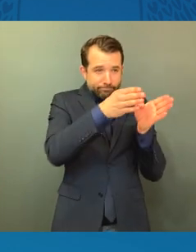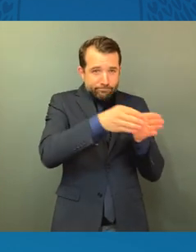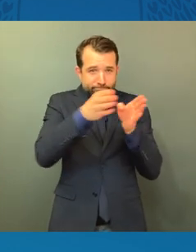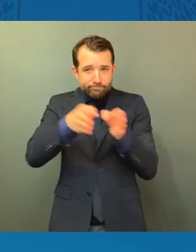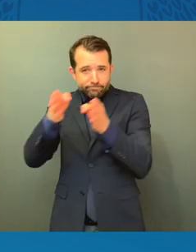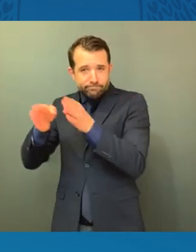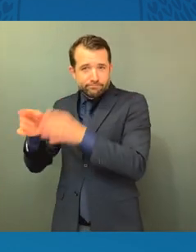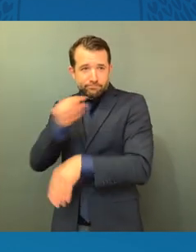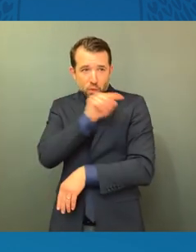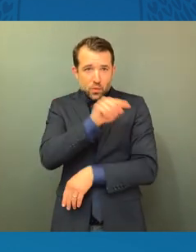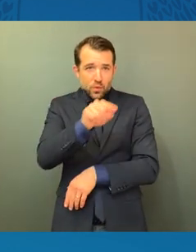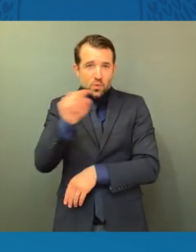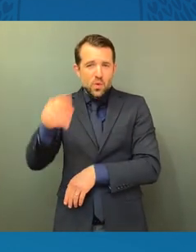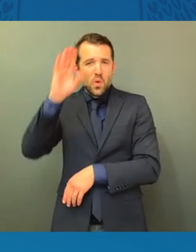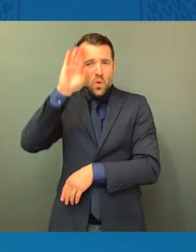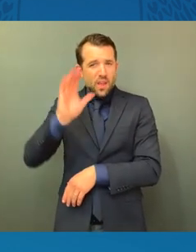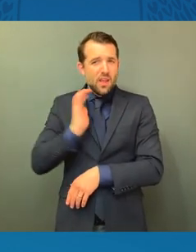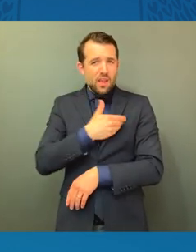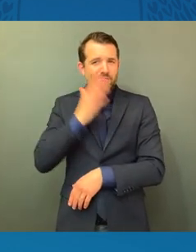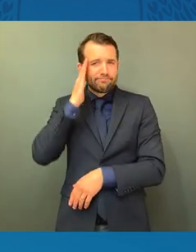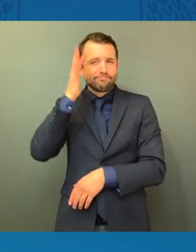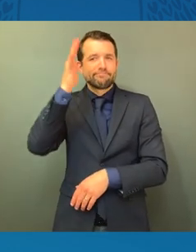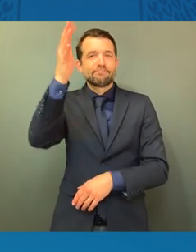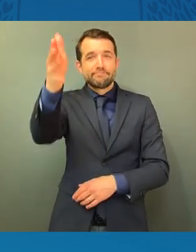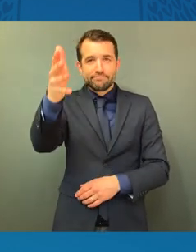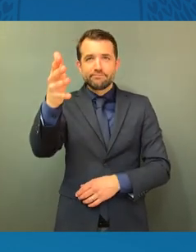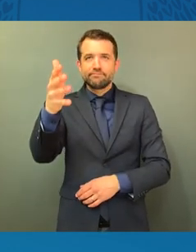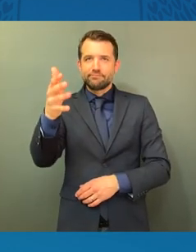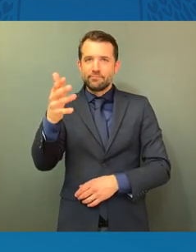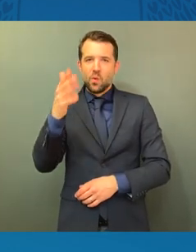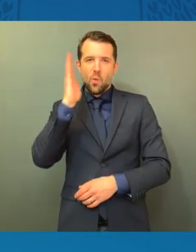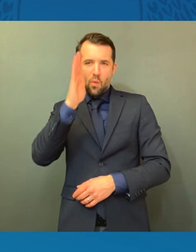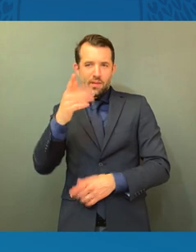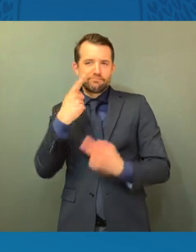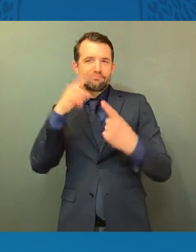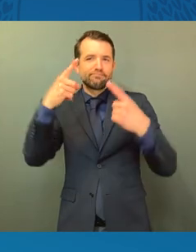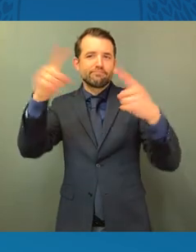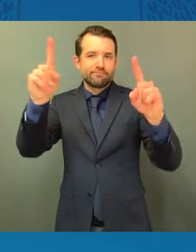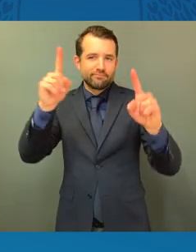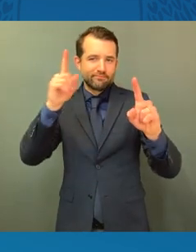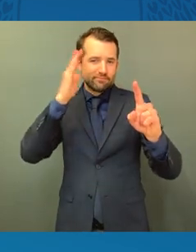future is bright. Thank you very much. Thank you.